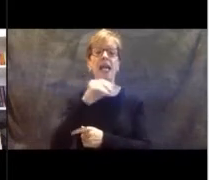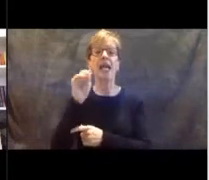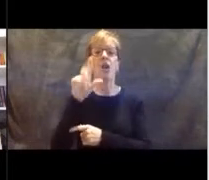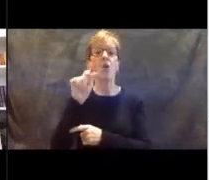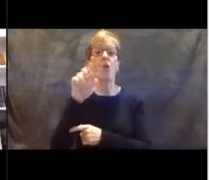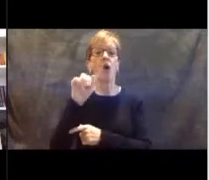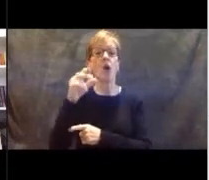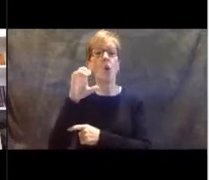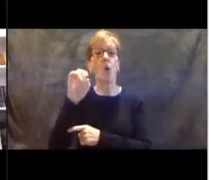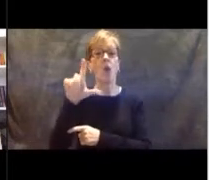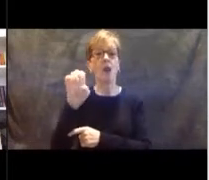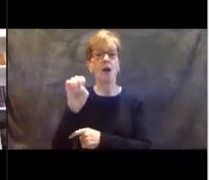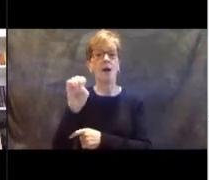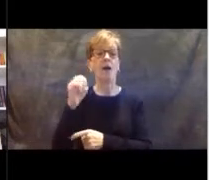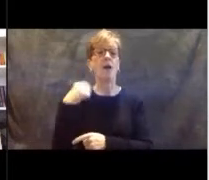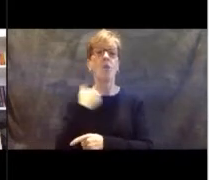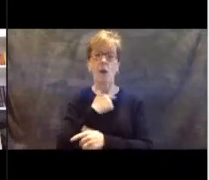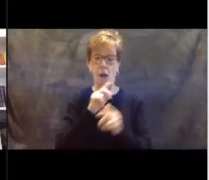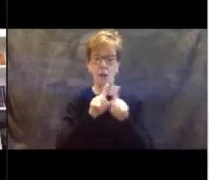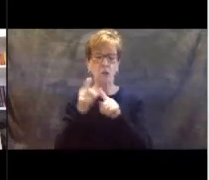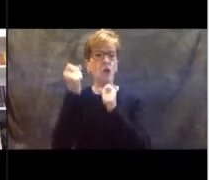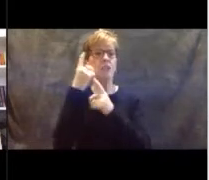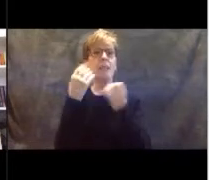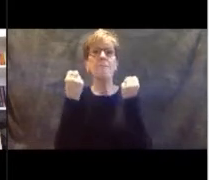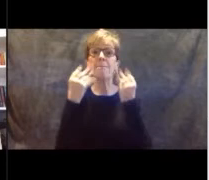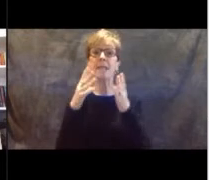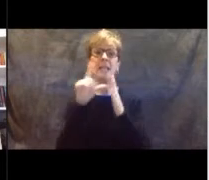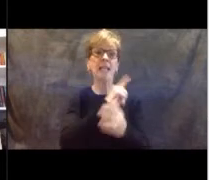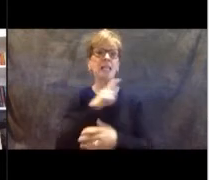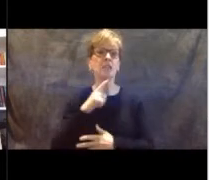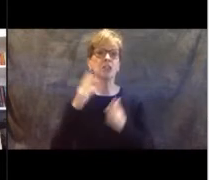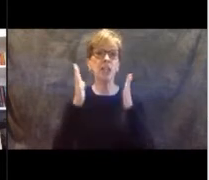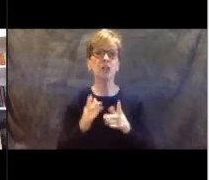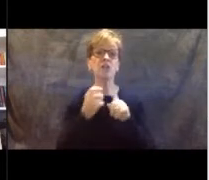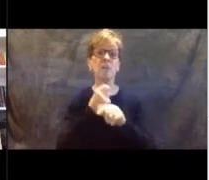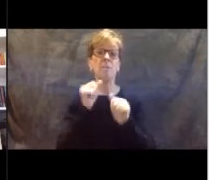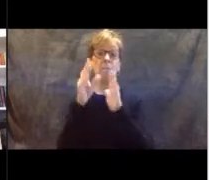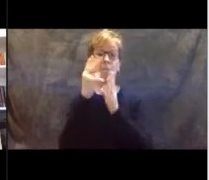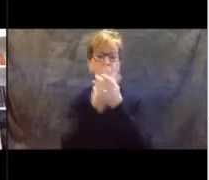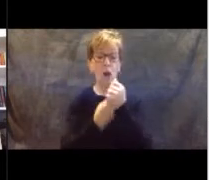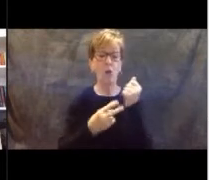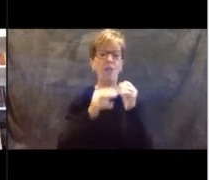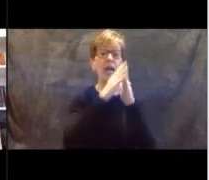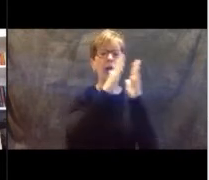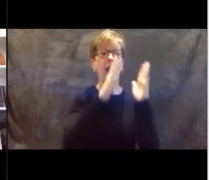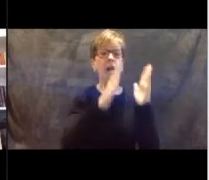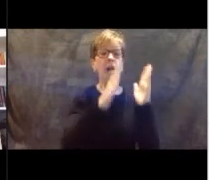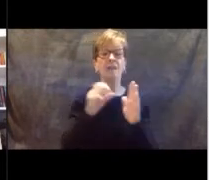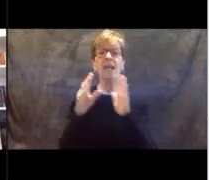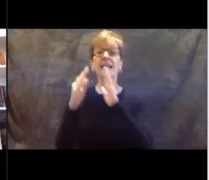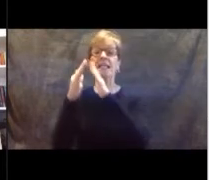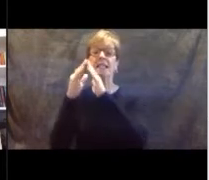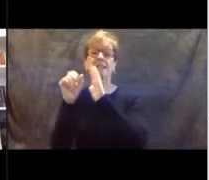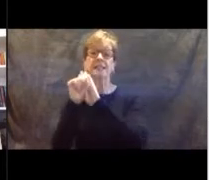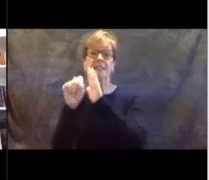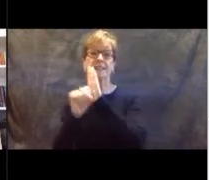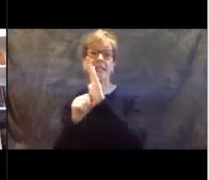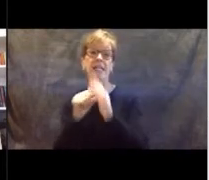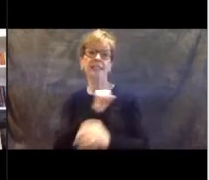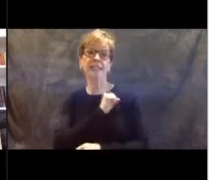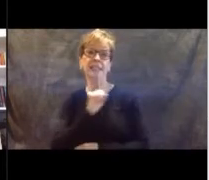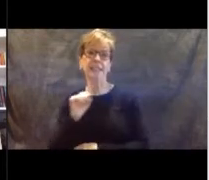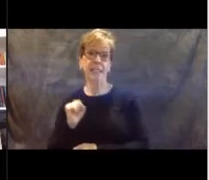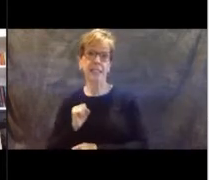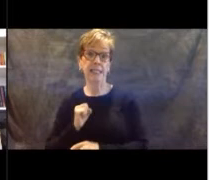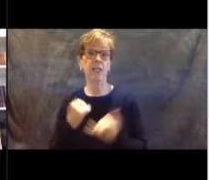We also understand that many Kentucky legislators from both the State House of Representatives and the State Senate are joining us today, and we are so honored to have you